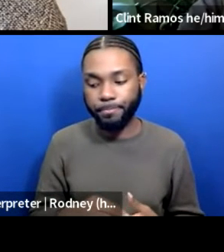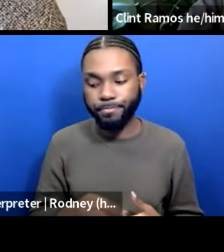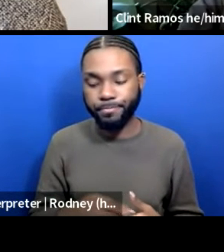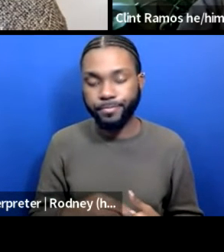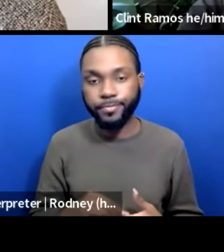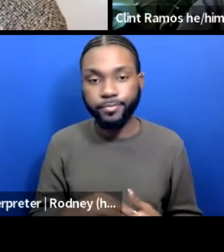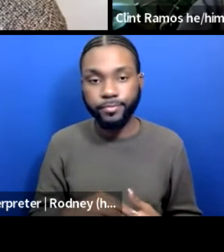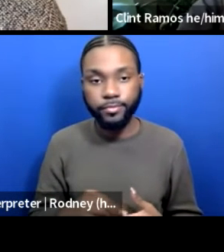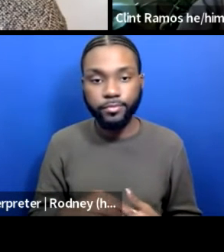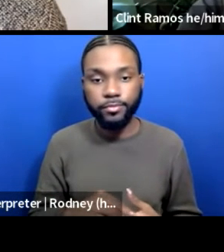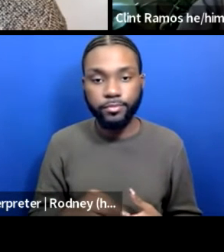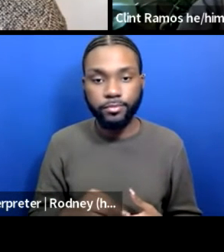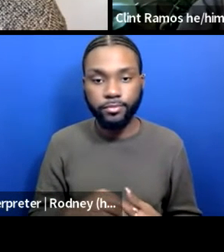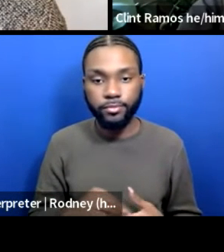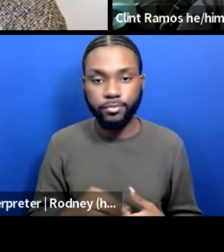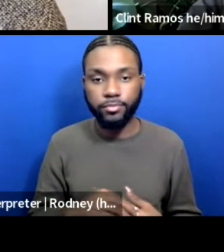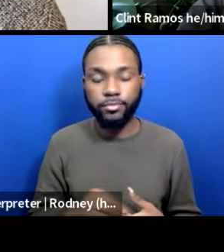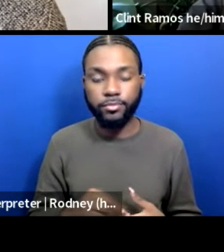Yes.